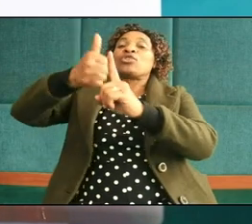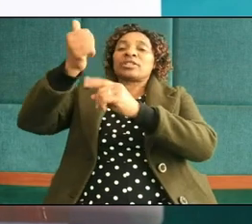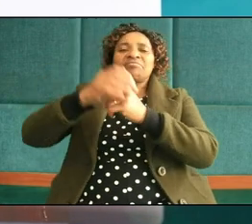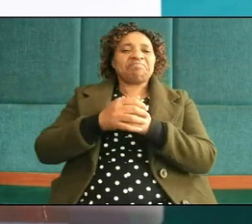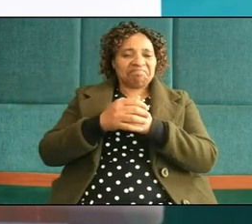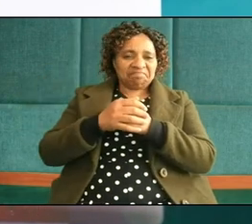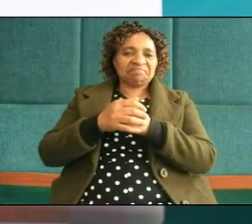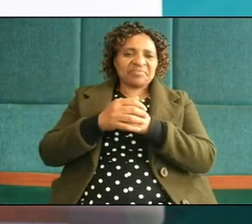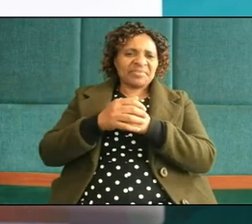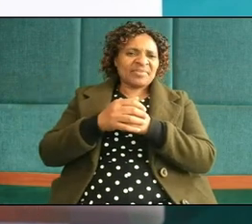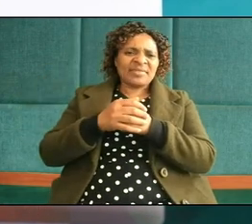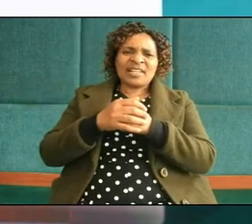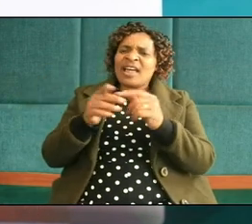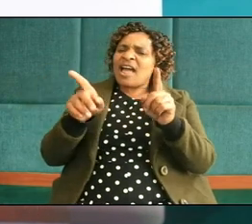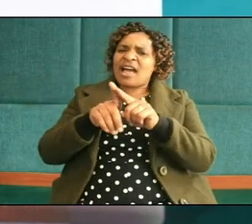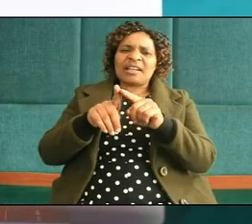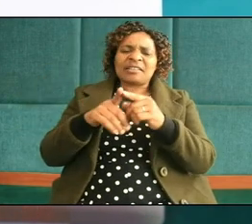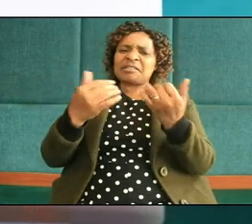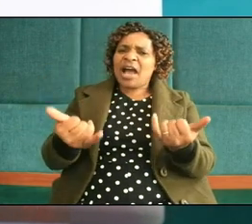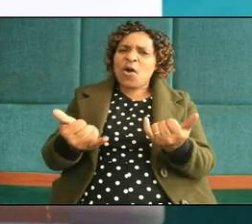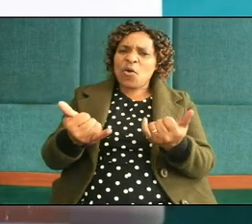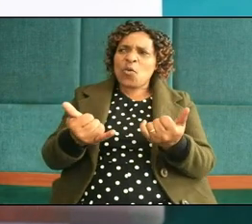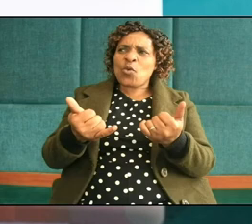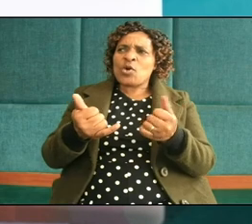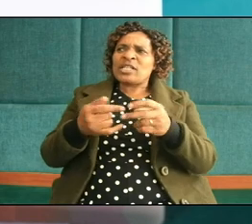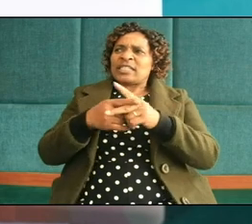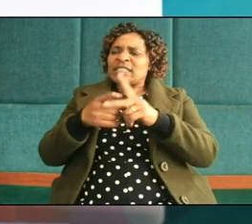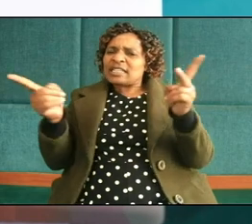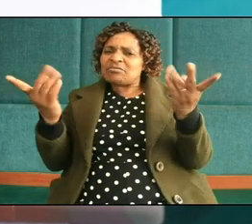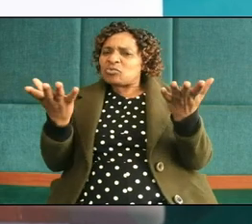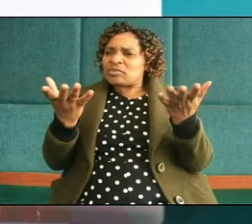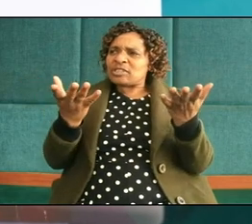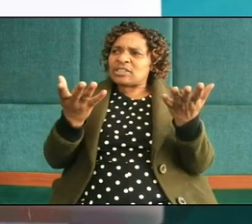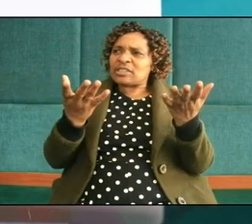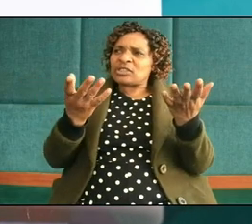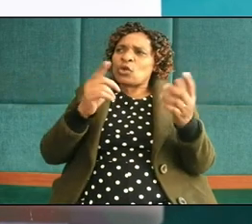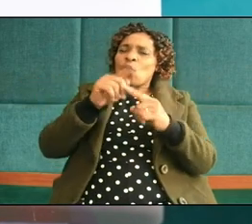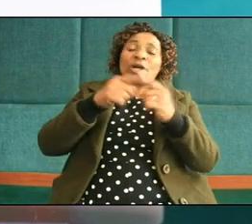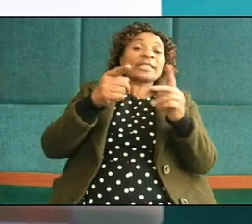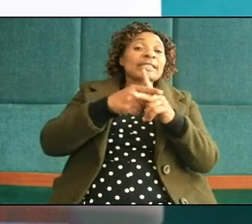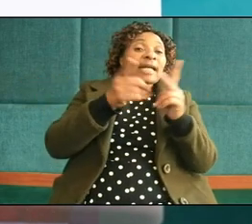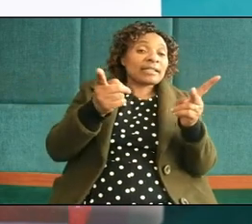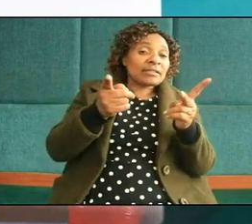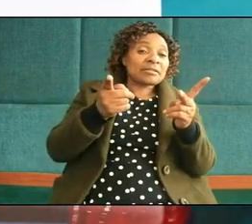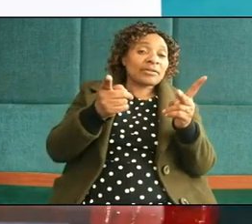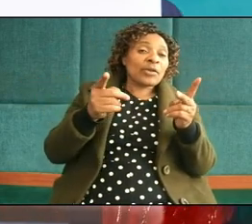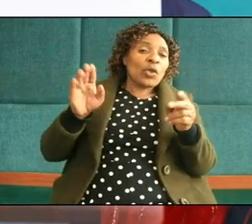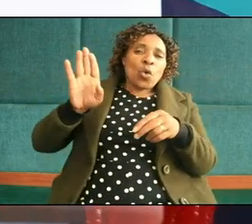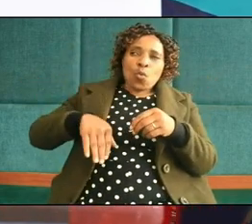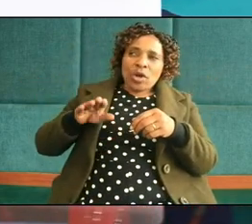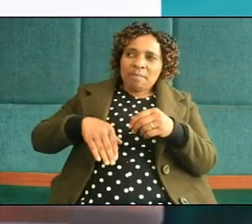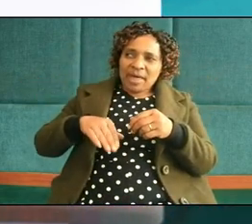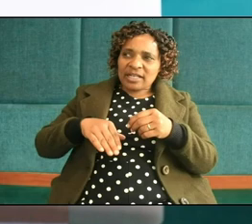and it now started in 2001 and when it started women ministry